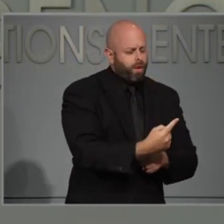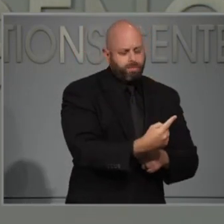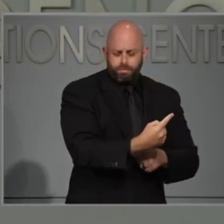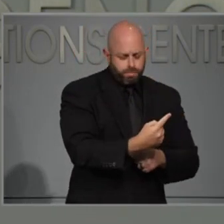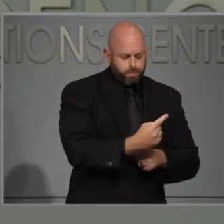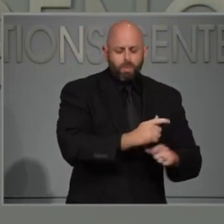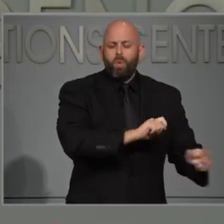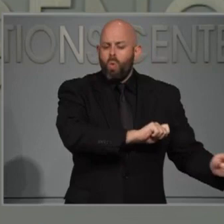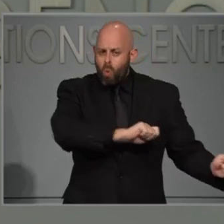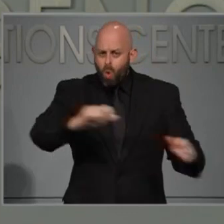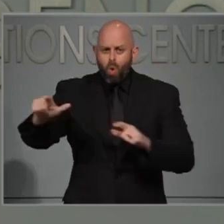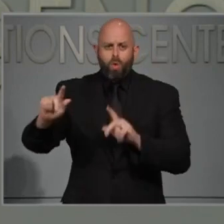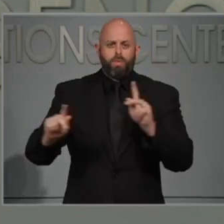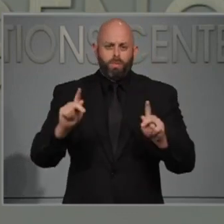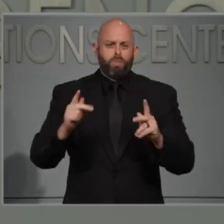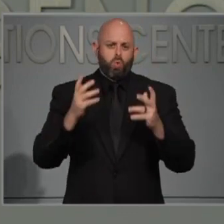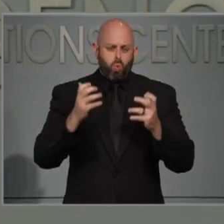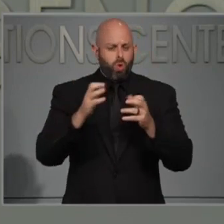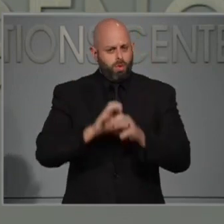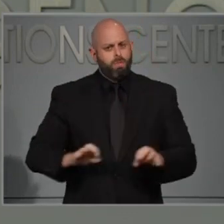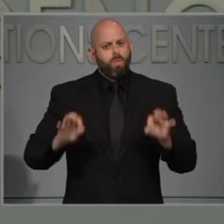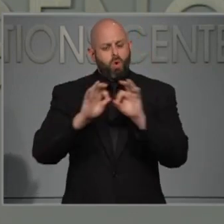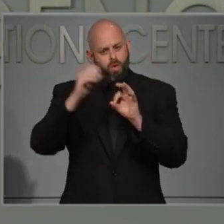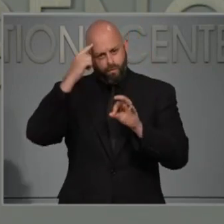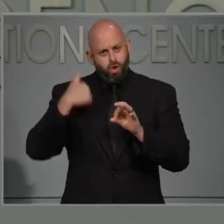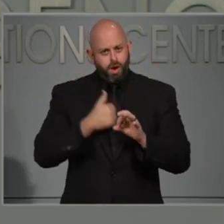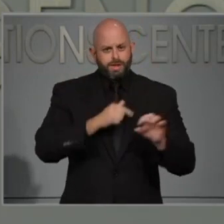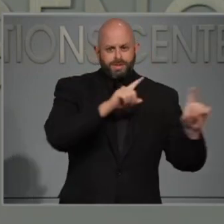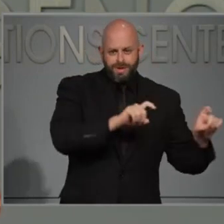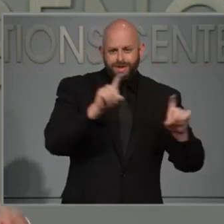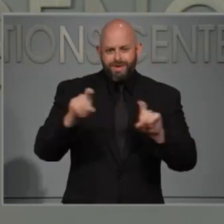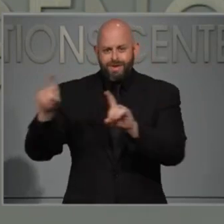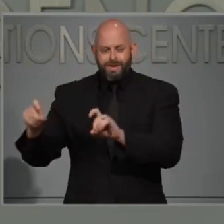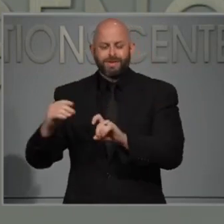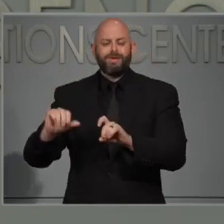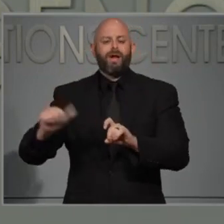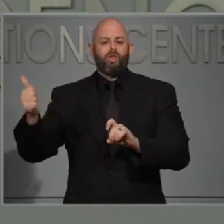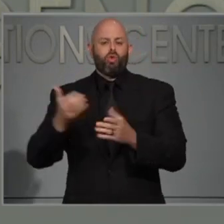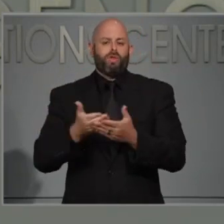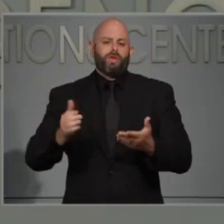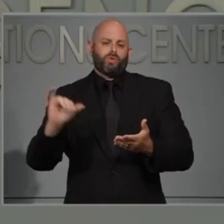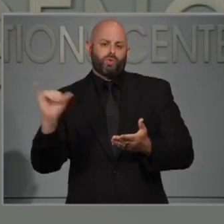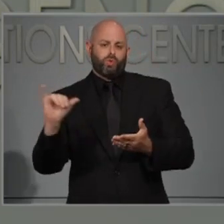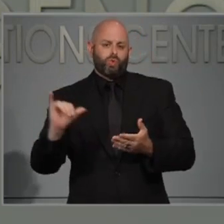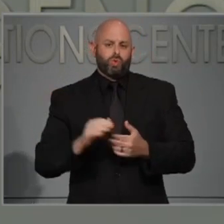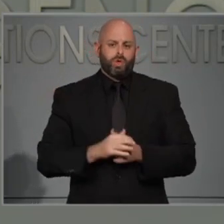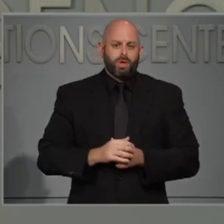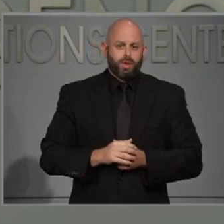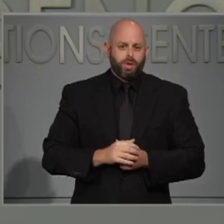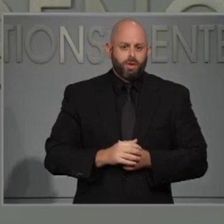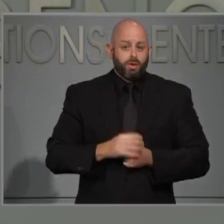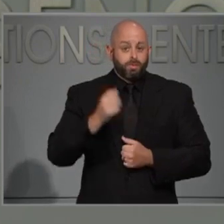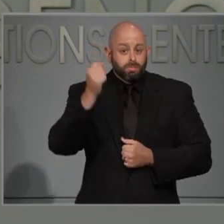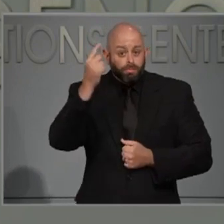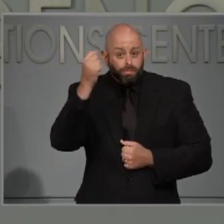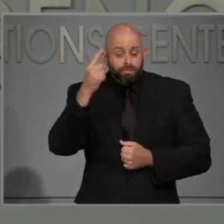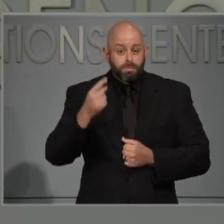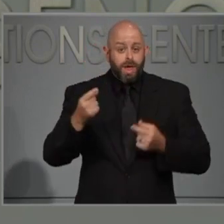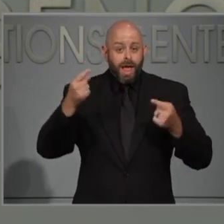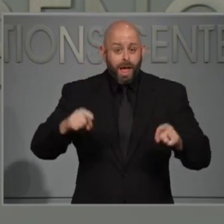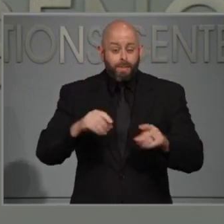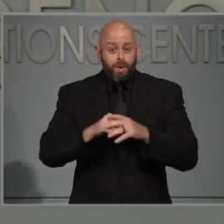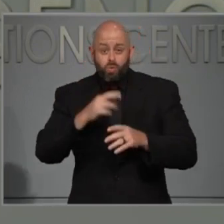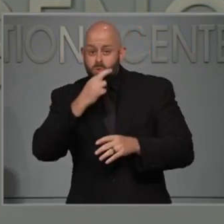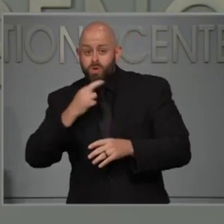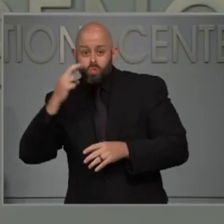across the board. And I think it's really important for us to connect the dots between what's going on in restaurants and what's happening in our long